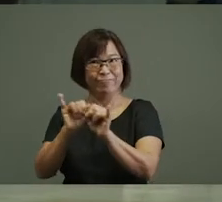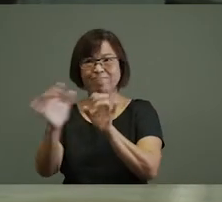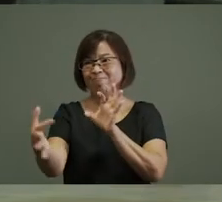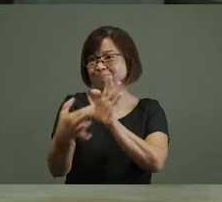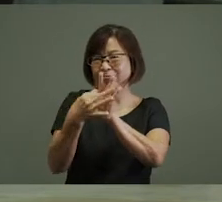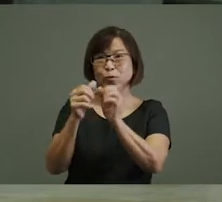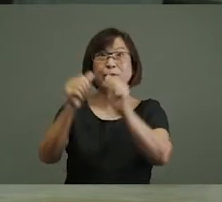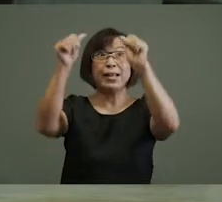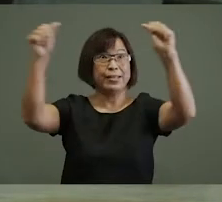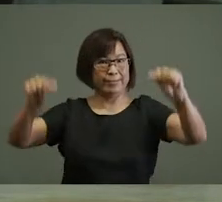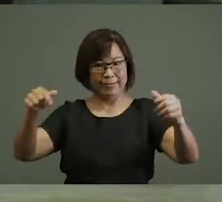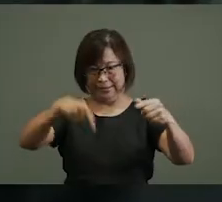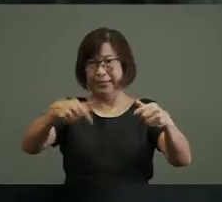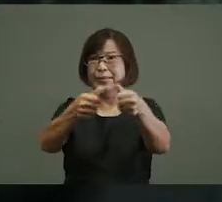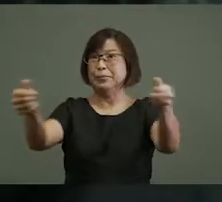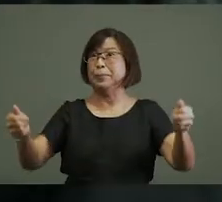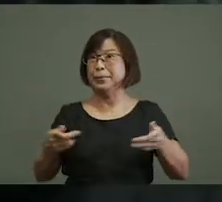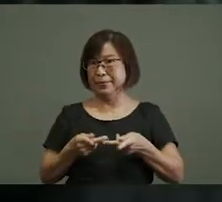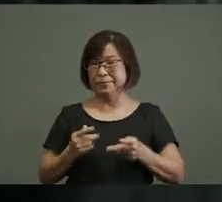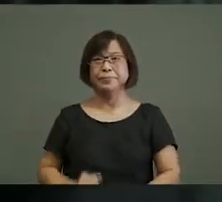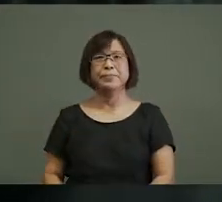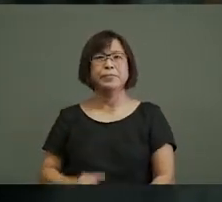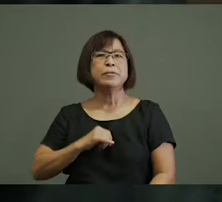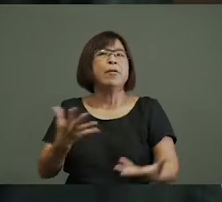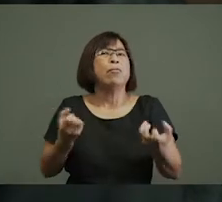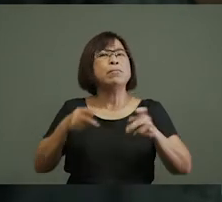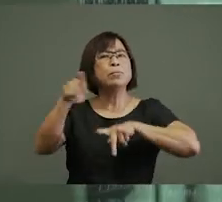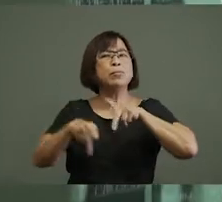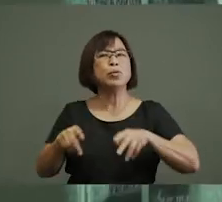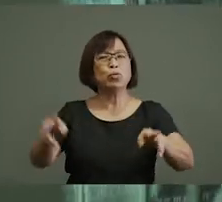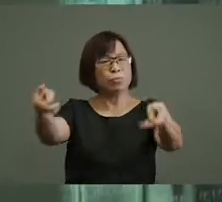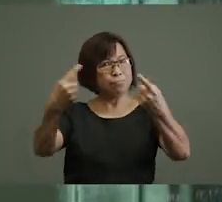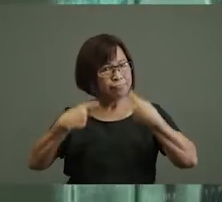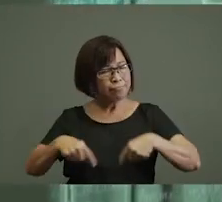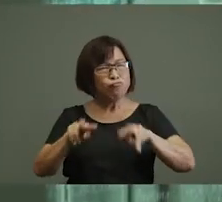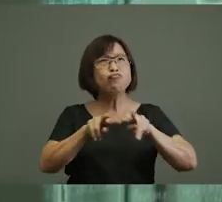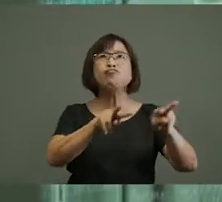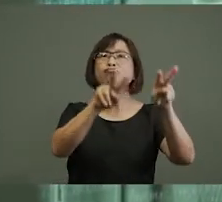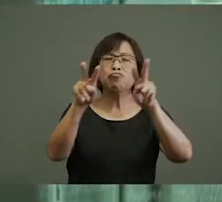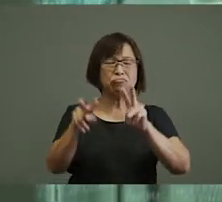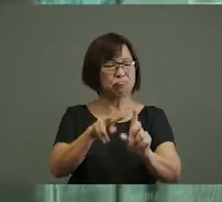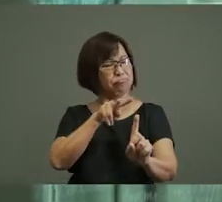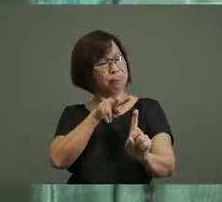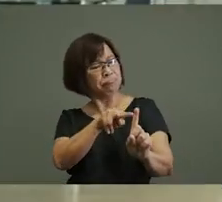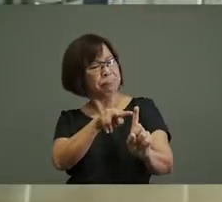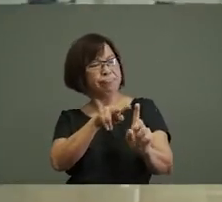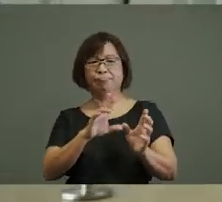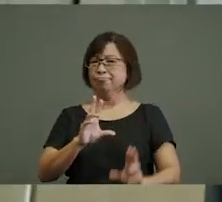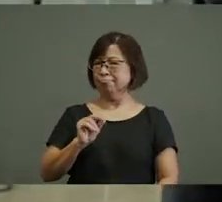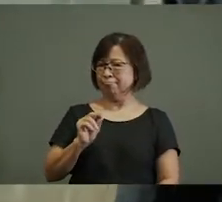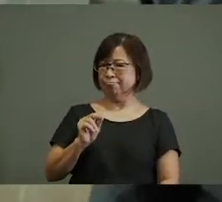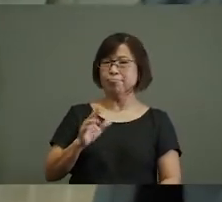architectural space So I really wanted the audience to look at the painting not just from one